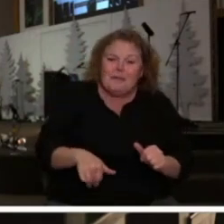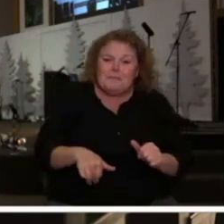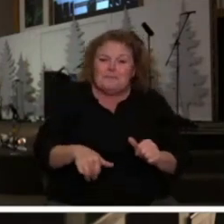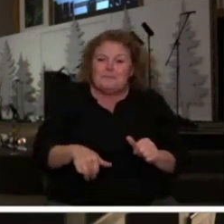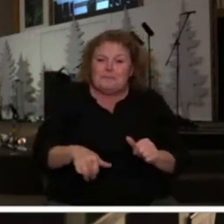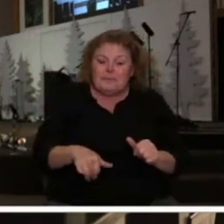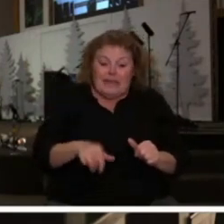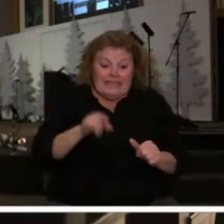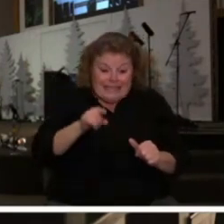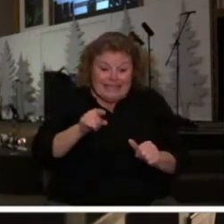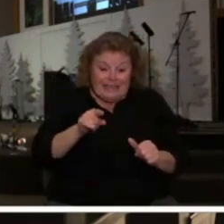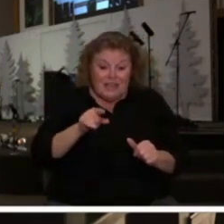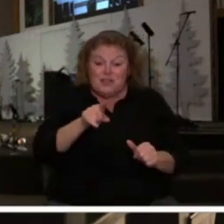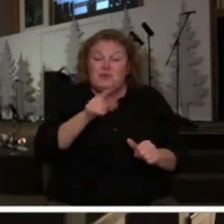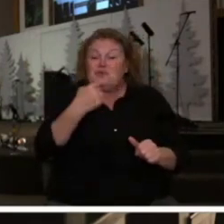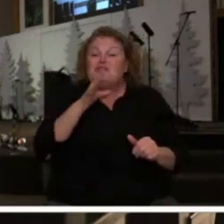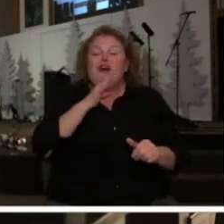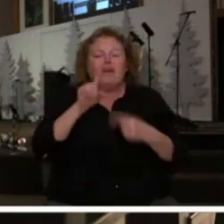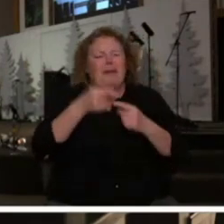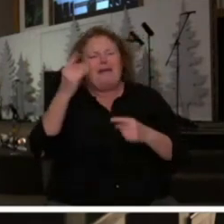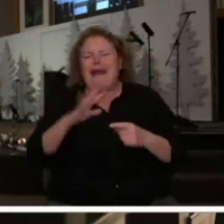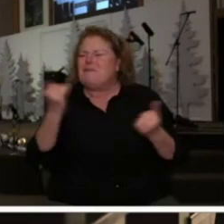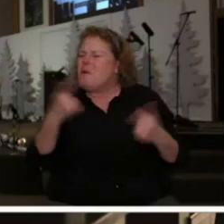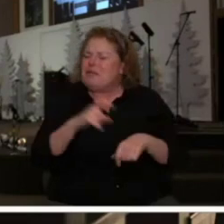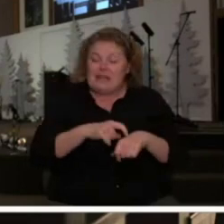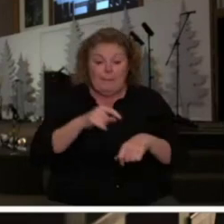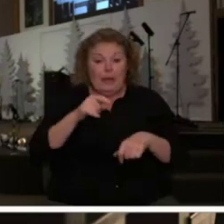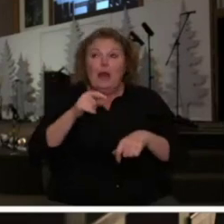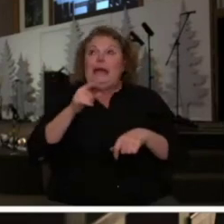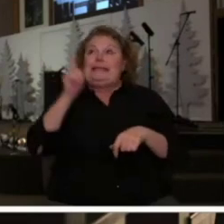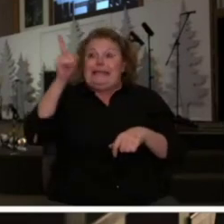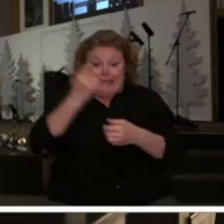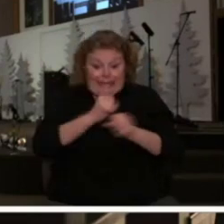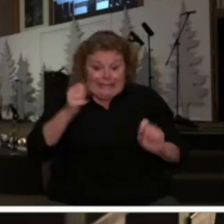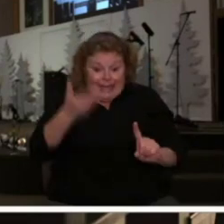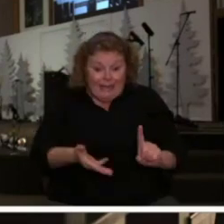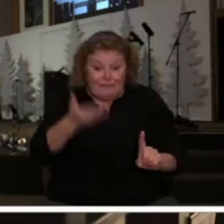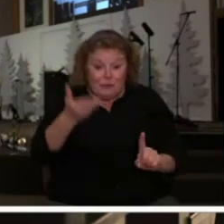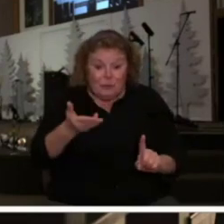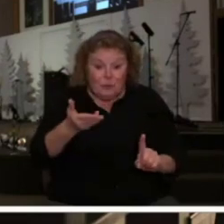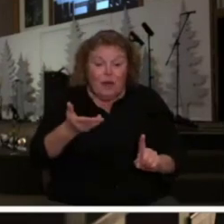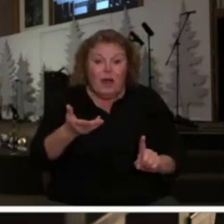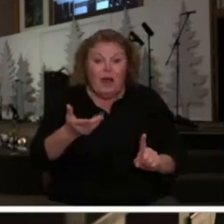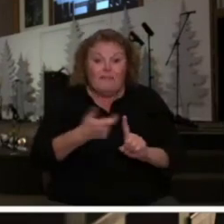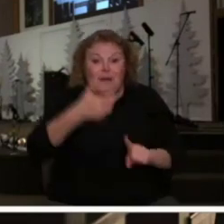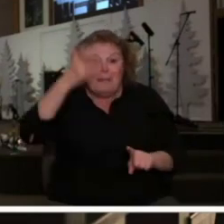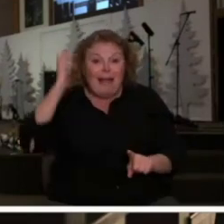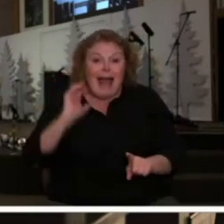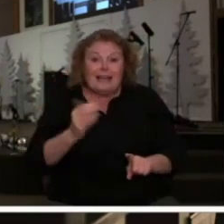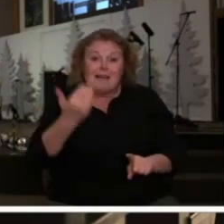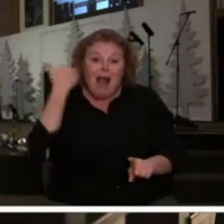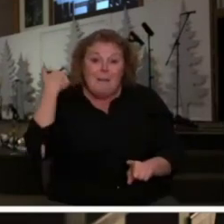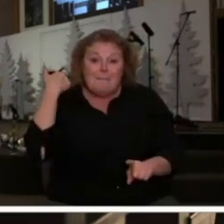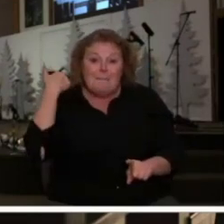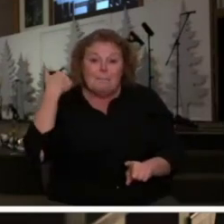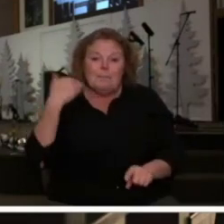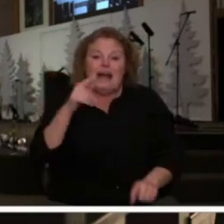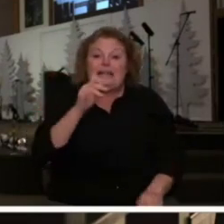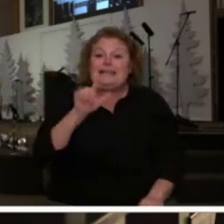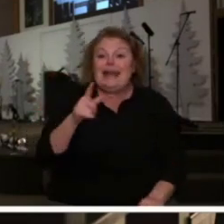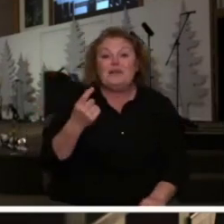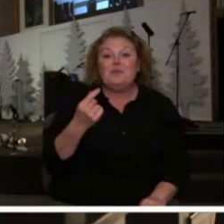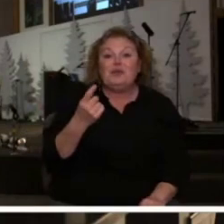this that you talk to all the time has he been able to rescue you from the lions and Daniel